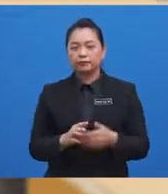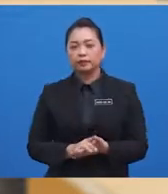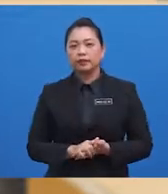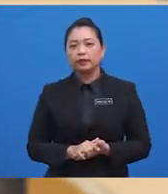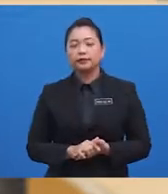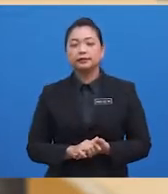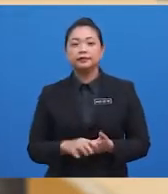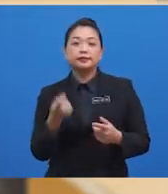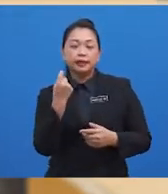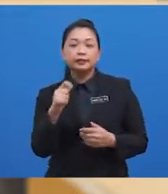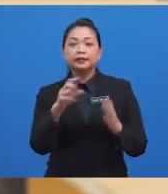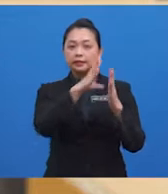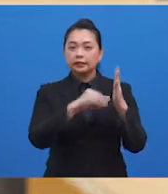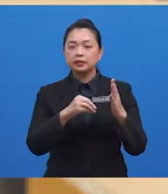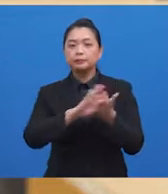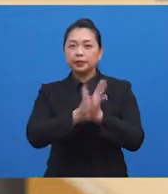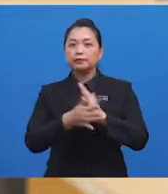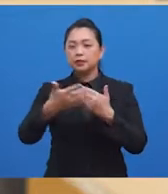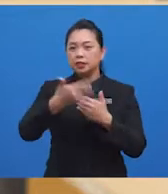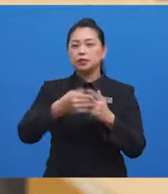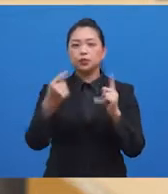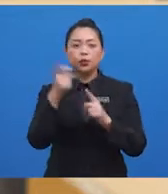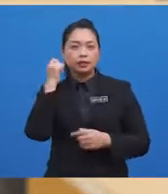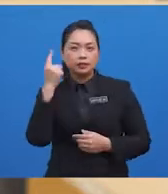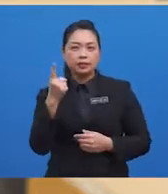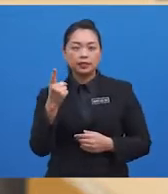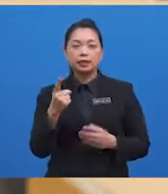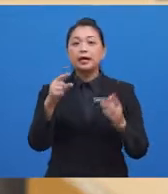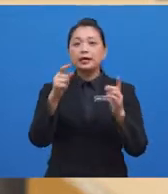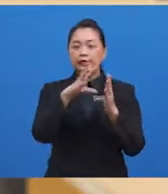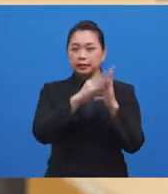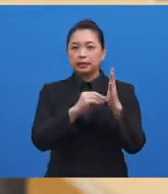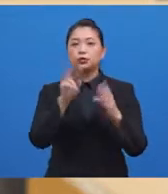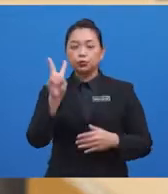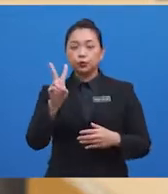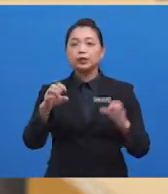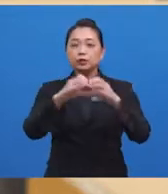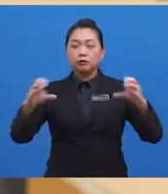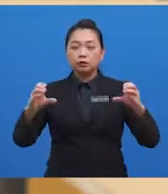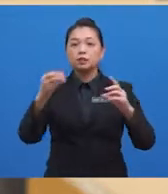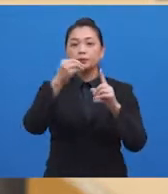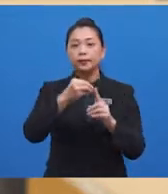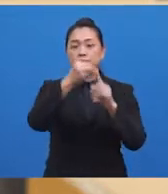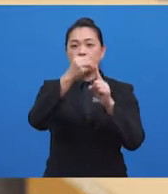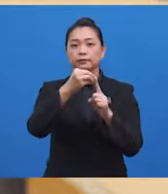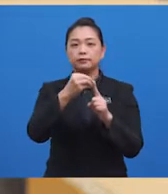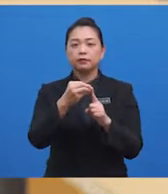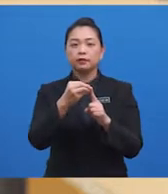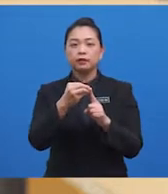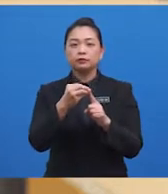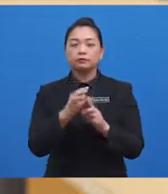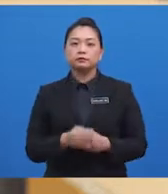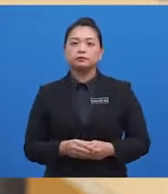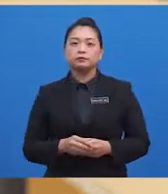easier to understand. The text two, the text is content-specific. An article which detailed on the